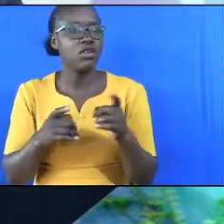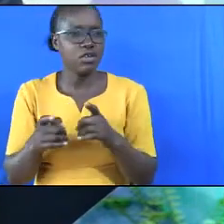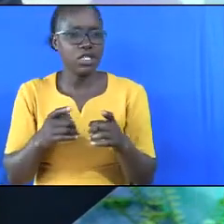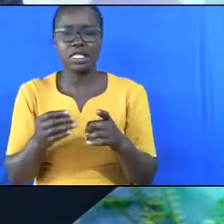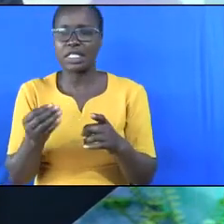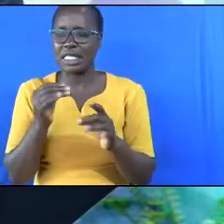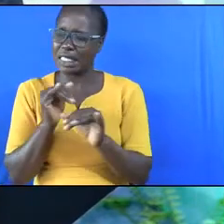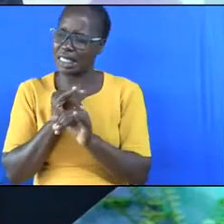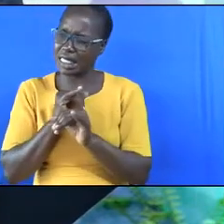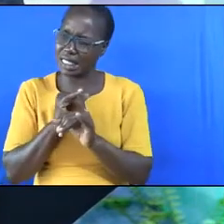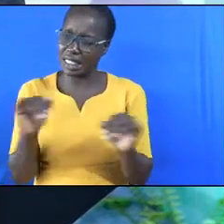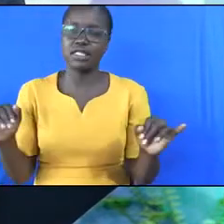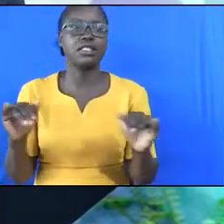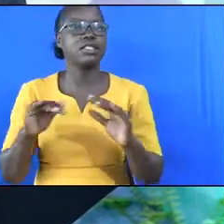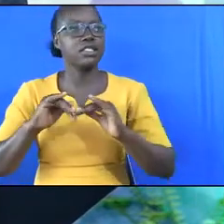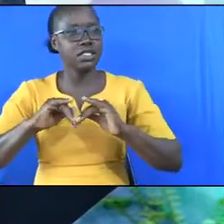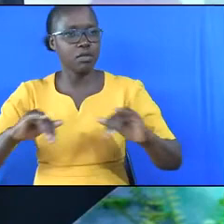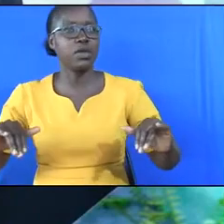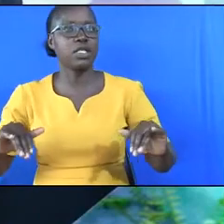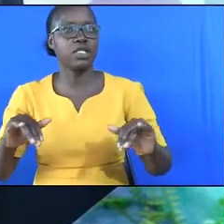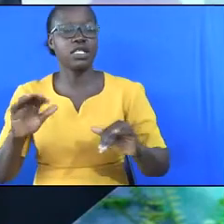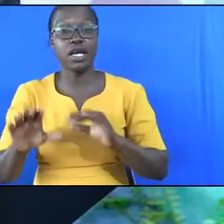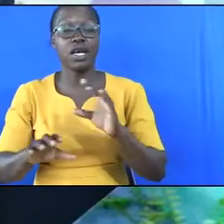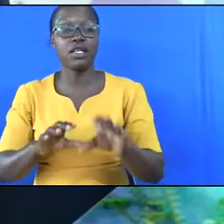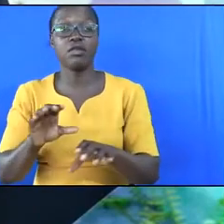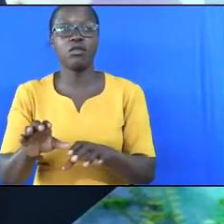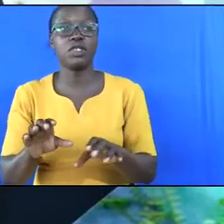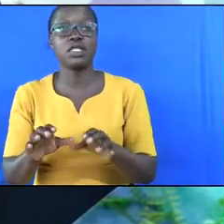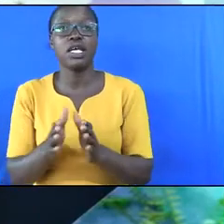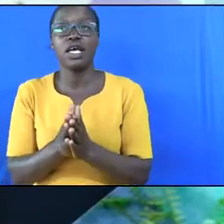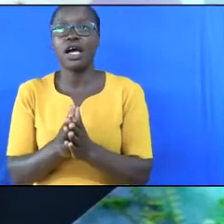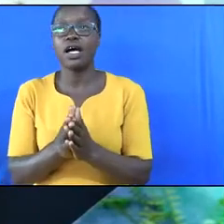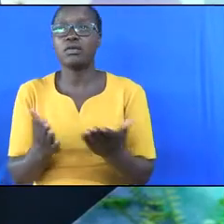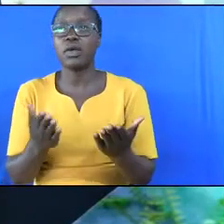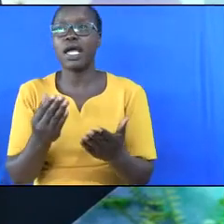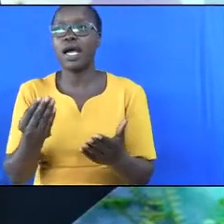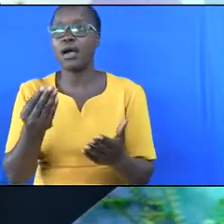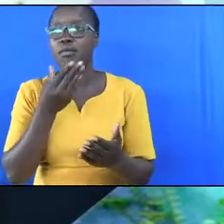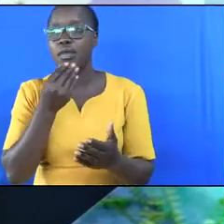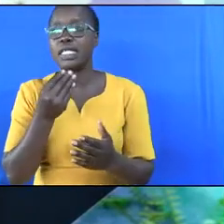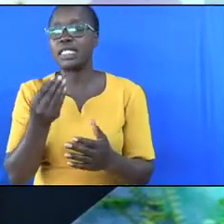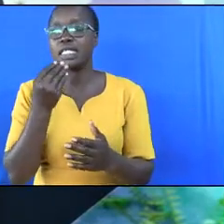clean and unclean. And even when God allowed men to eat meat